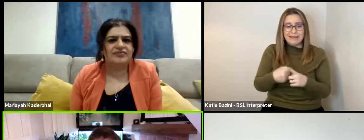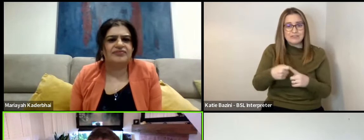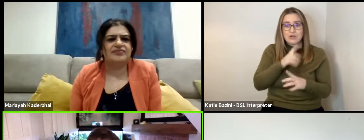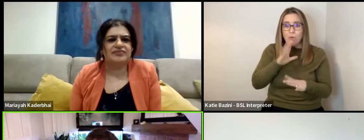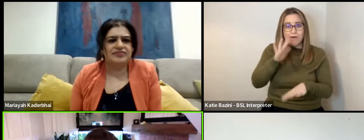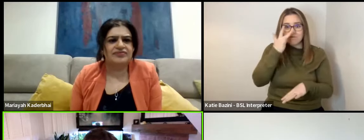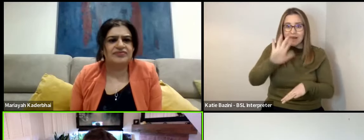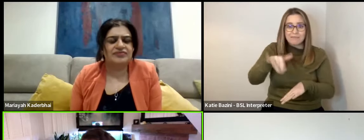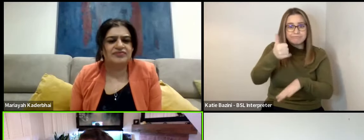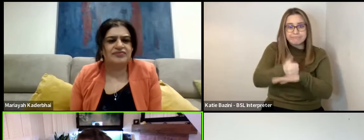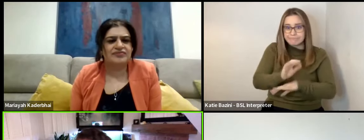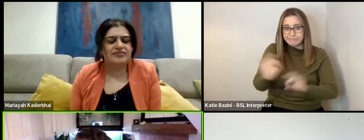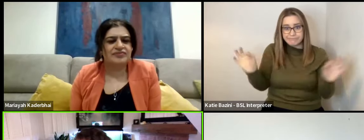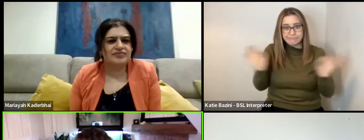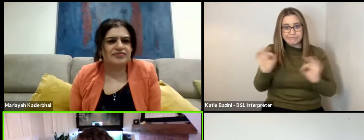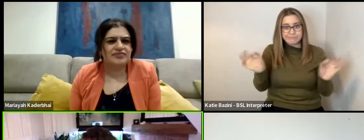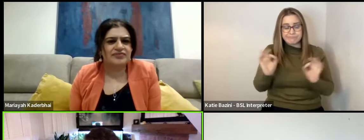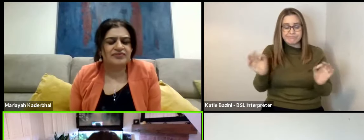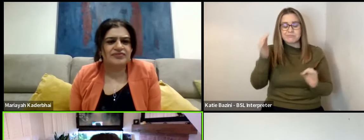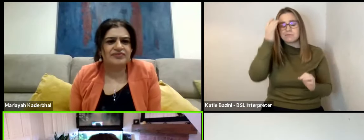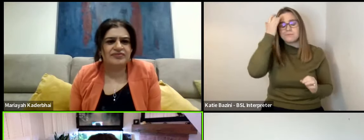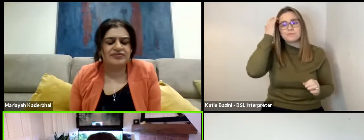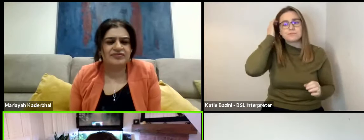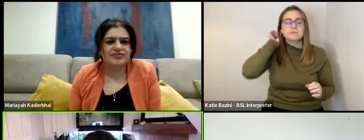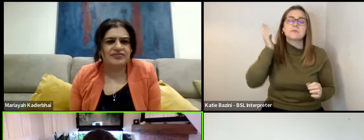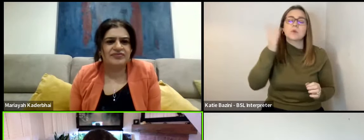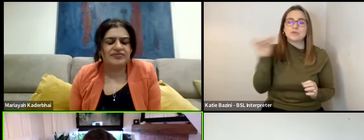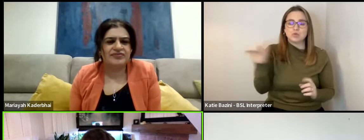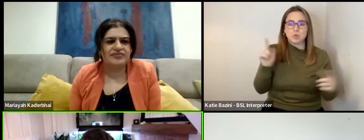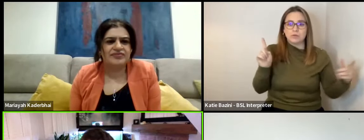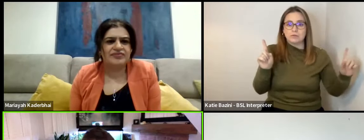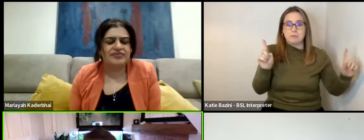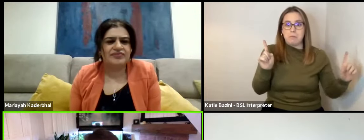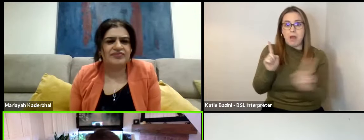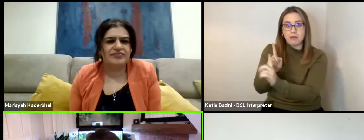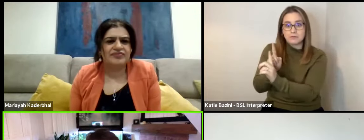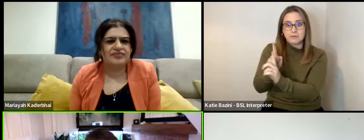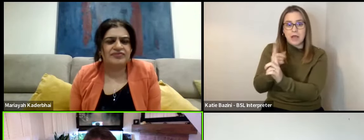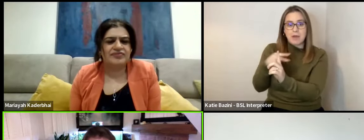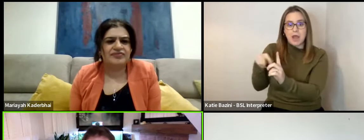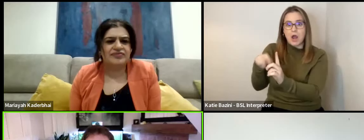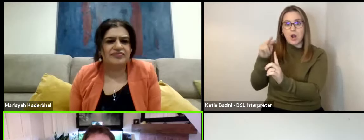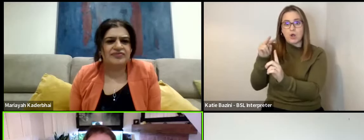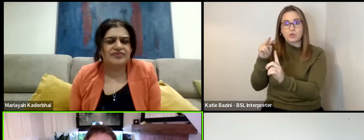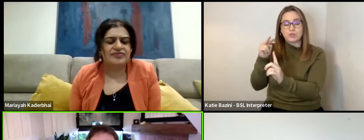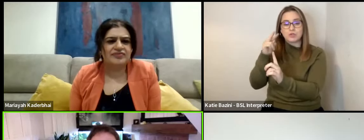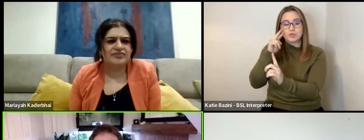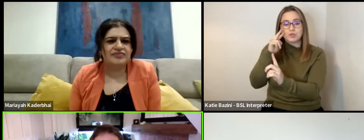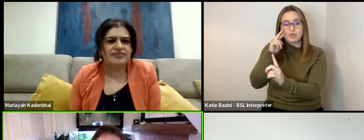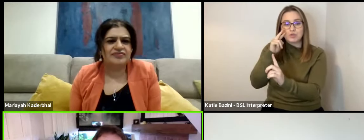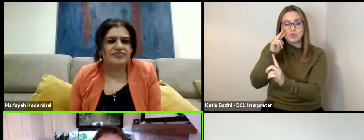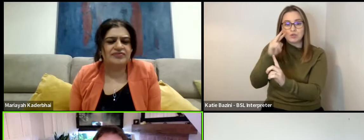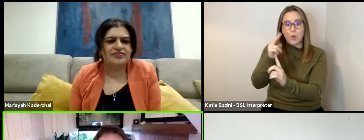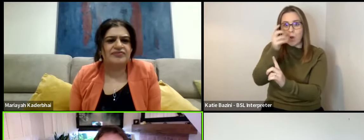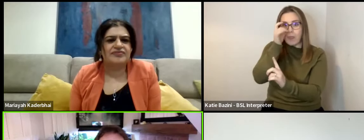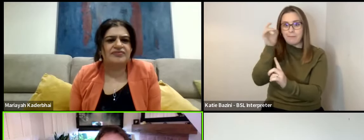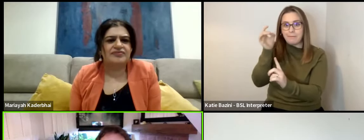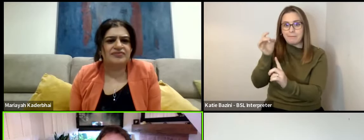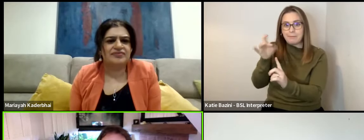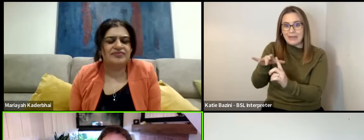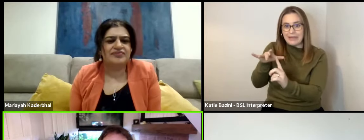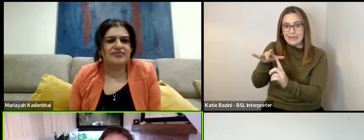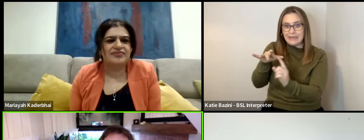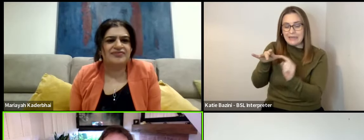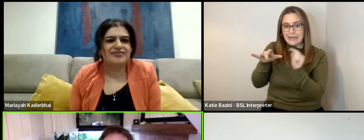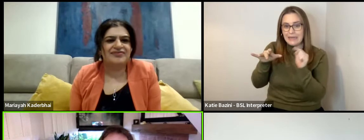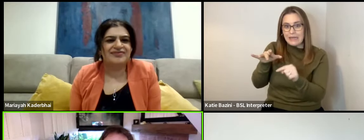a set that was created. And as he's due to come past me, I suddenly looked and I saw that the bin was